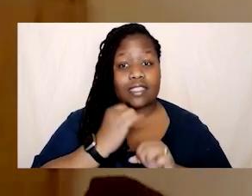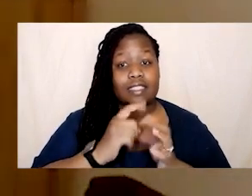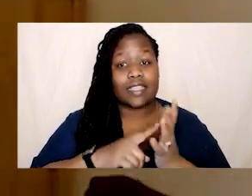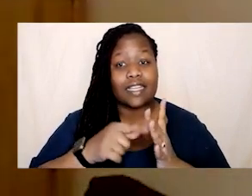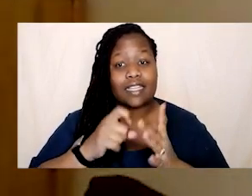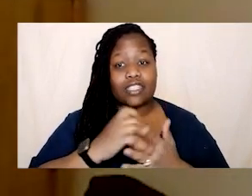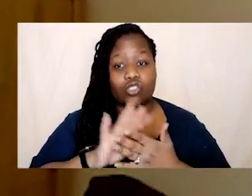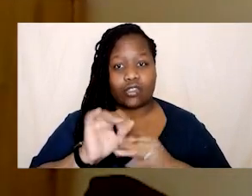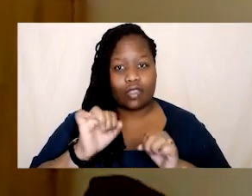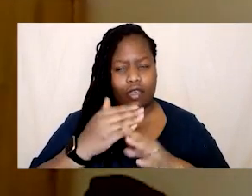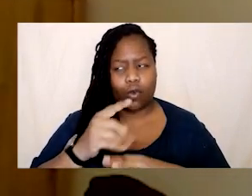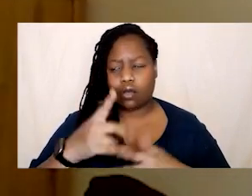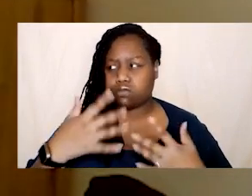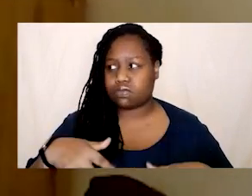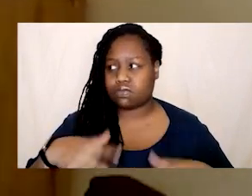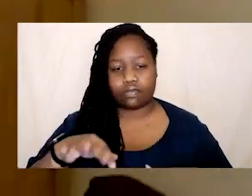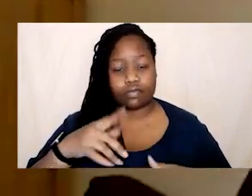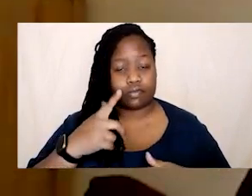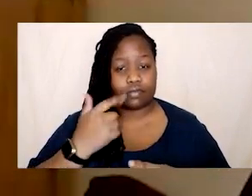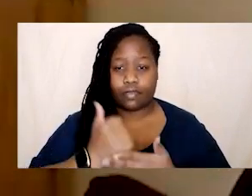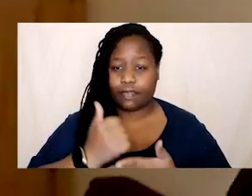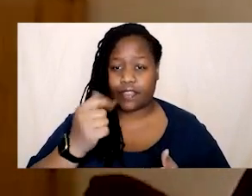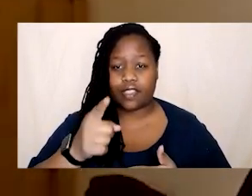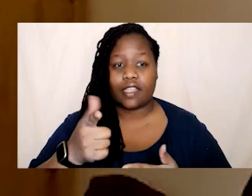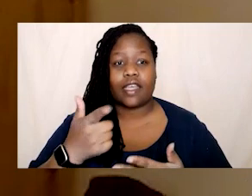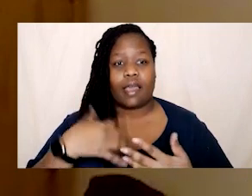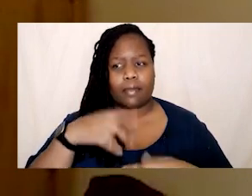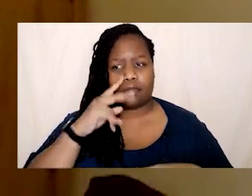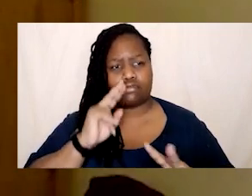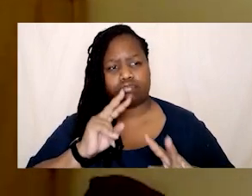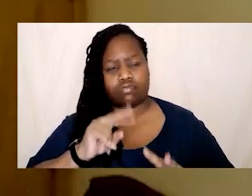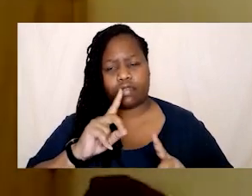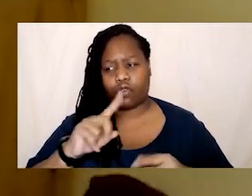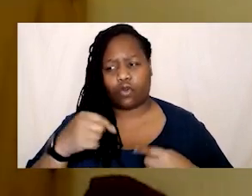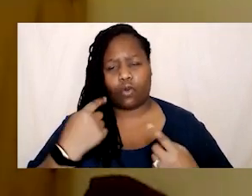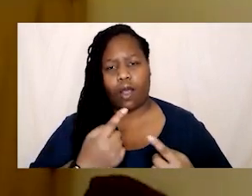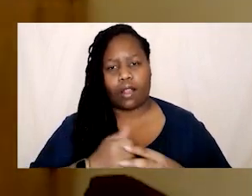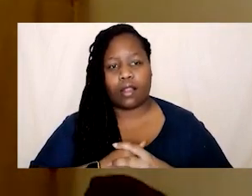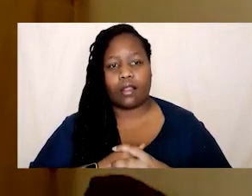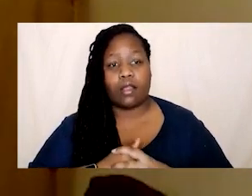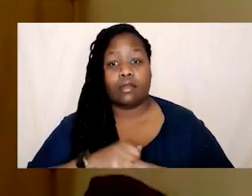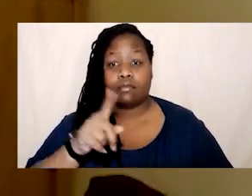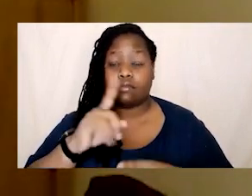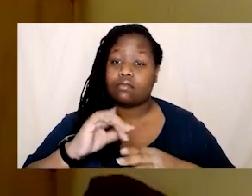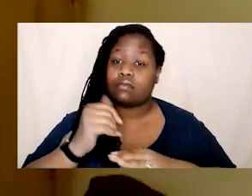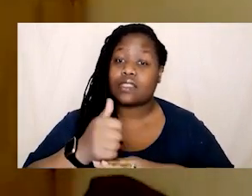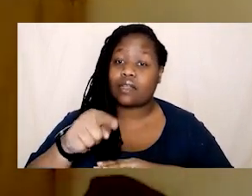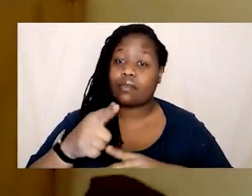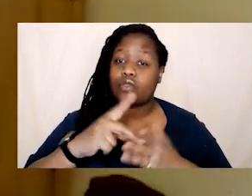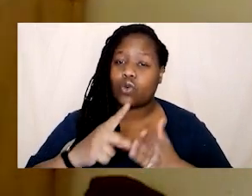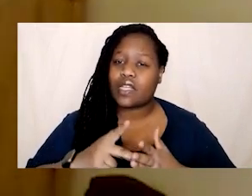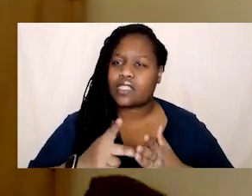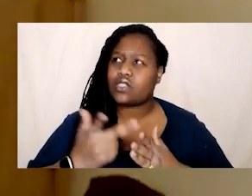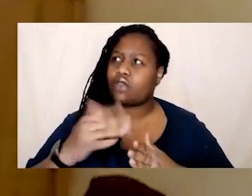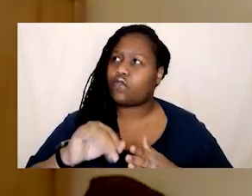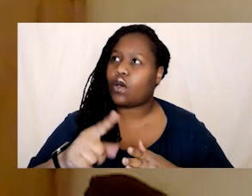know really really incredible I've been fortunate enough to watch from the sidelines for quite some time um but you set up this organization from a place of trauma